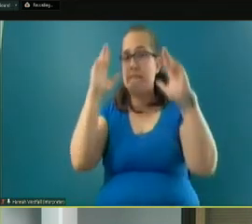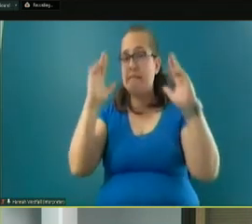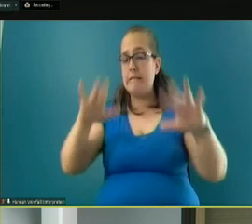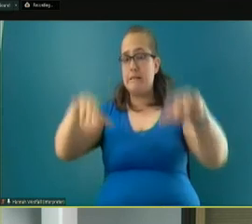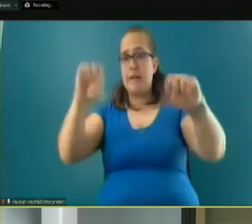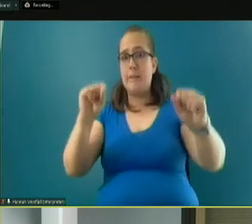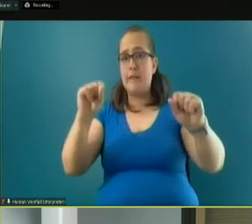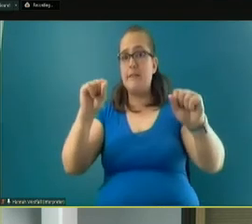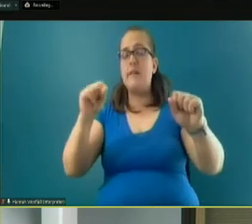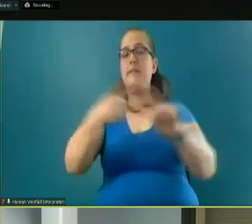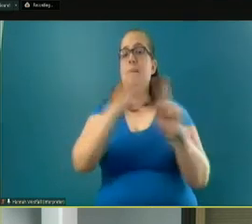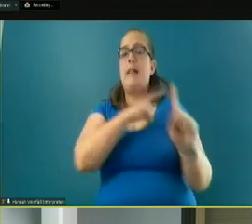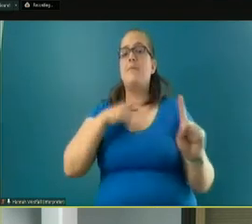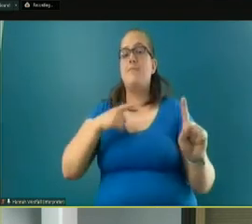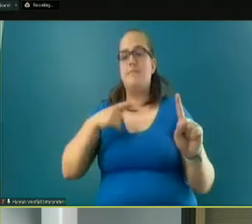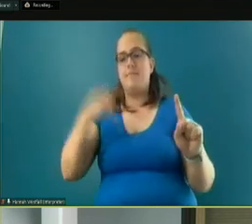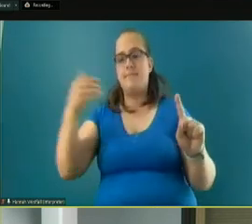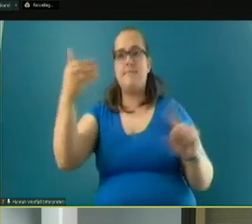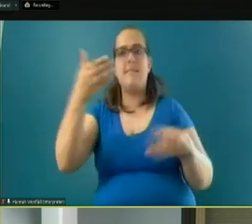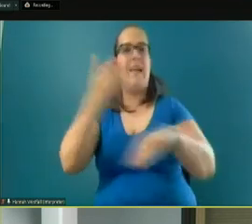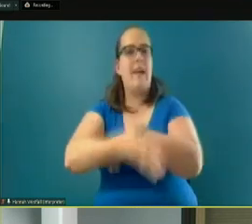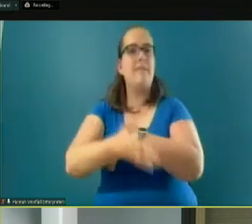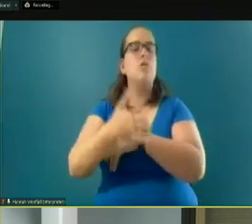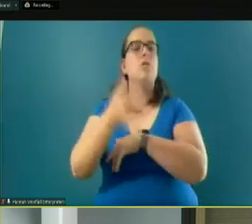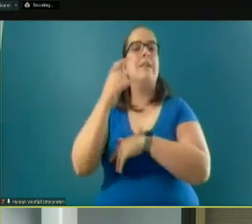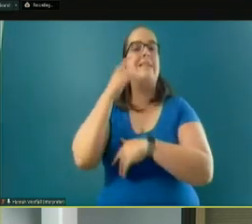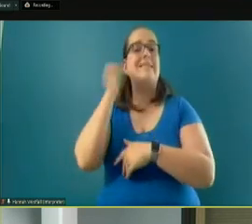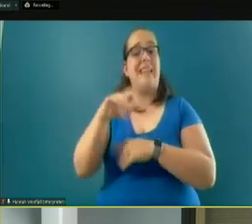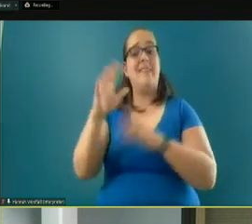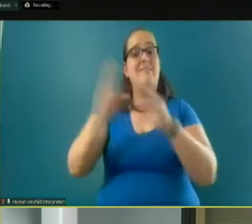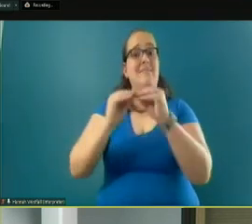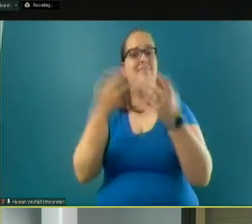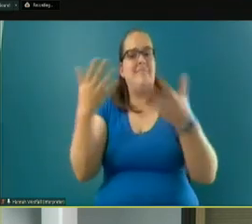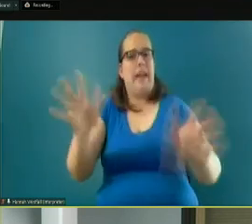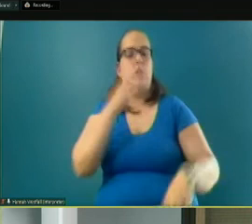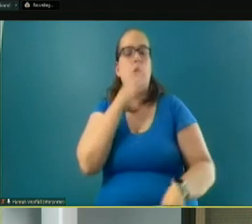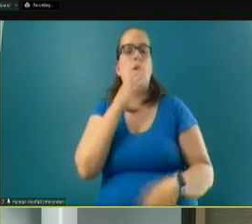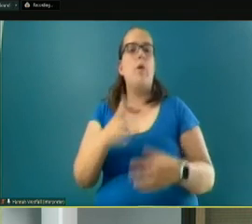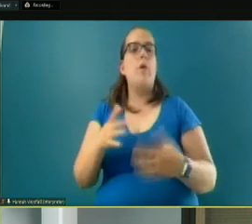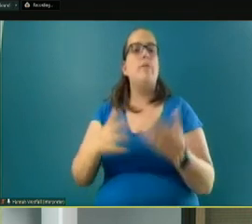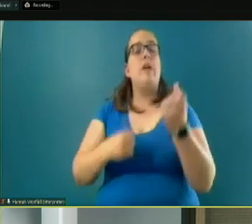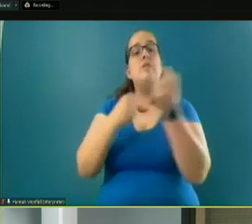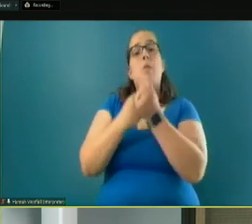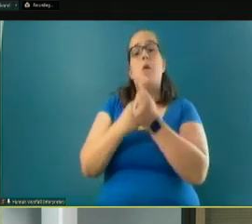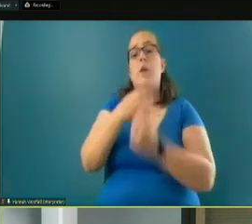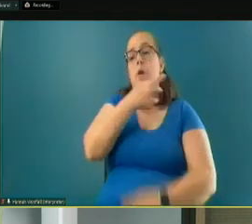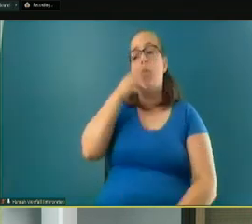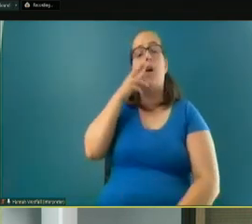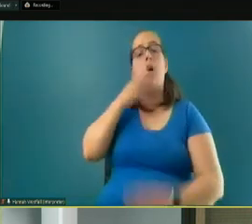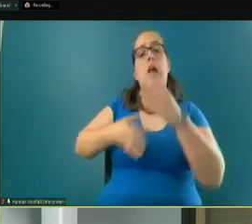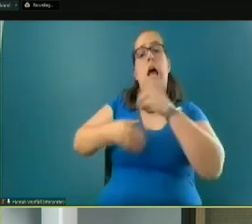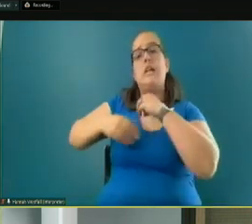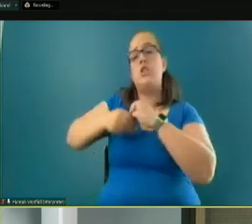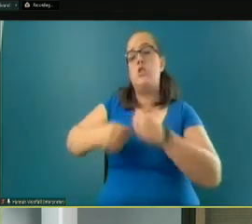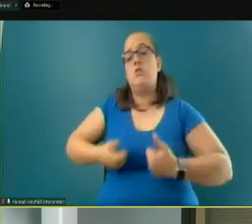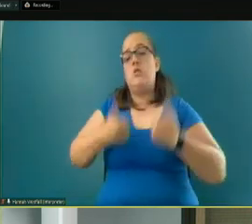shortly thereafter since the session ends soon. So supporting rural accessory dwelling units, which could provide another source of